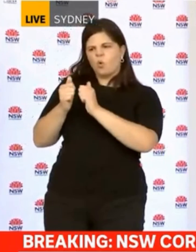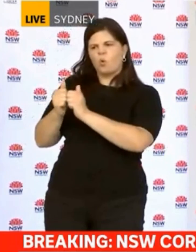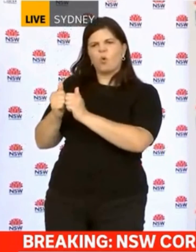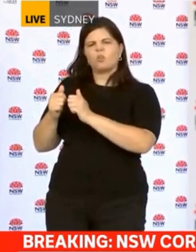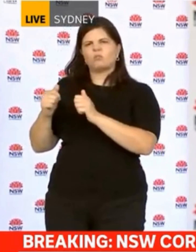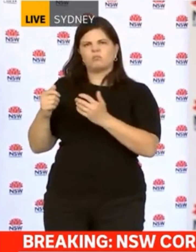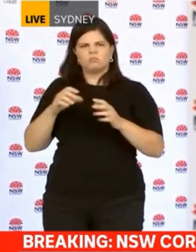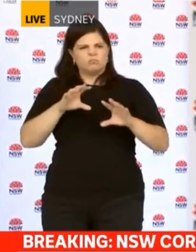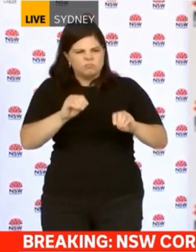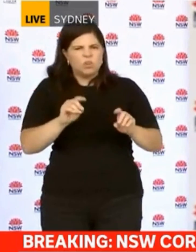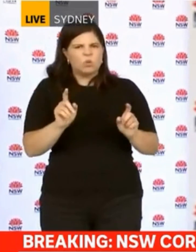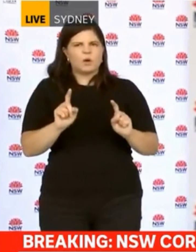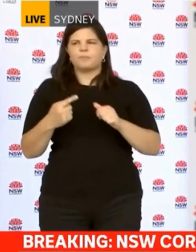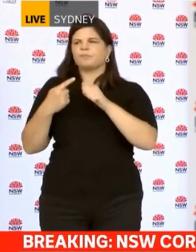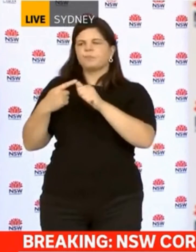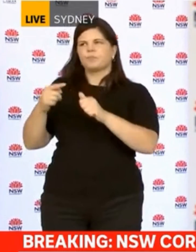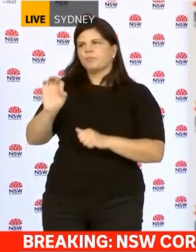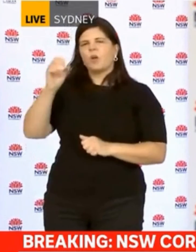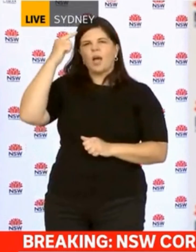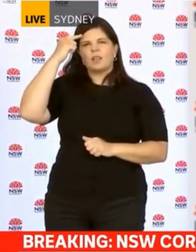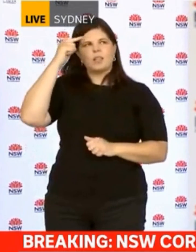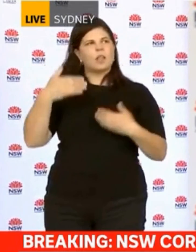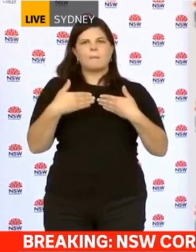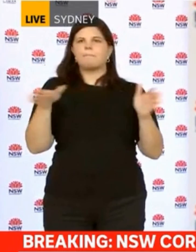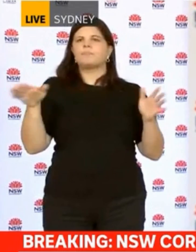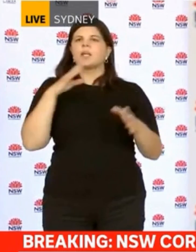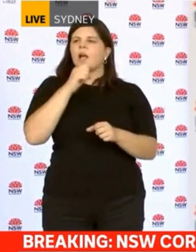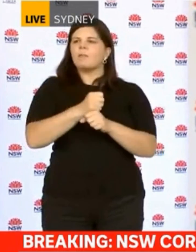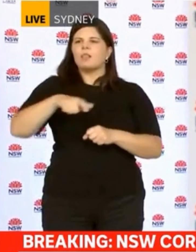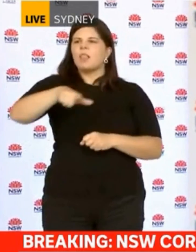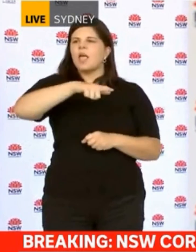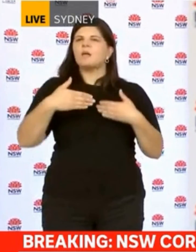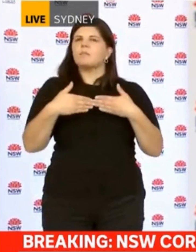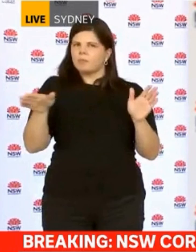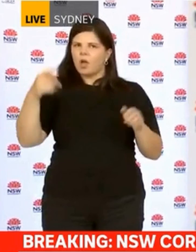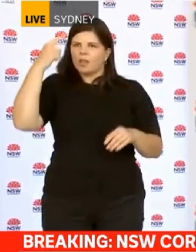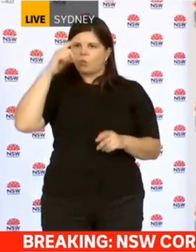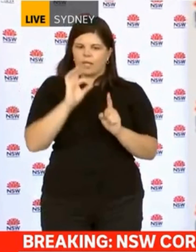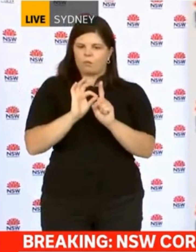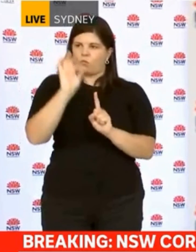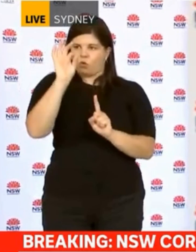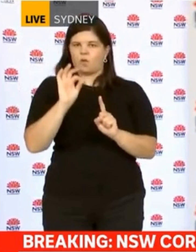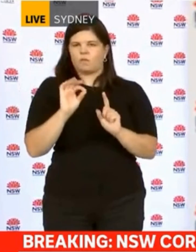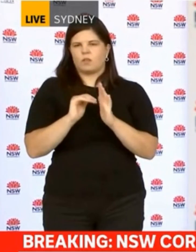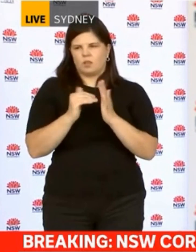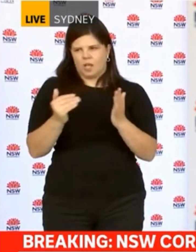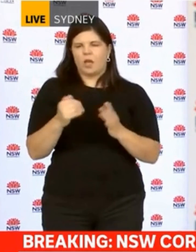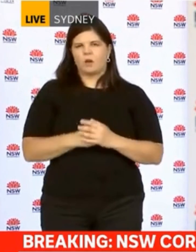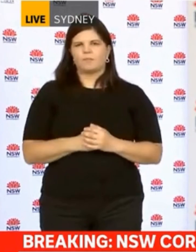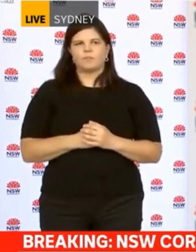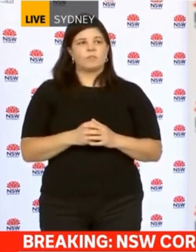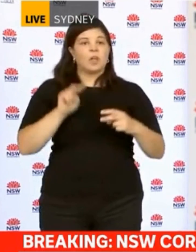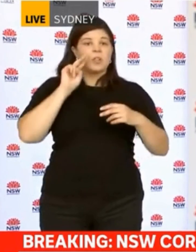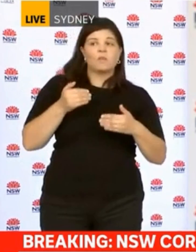there's more we can do on public land. There's more we can do, generally speaking, in that policy area. And I'm looking forward to working with